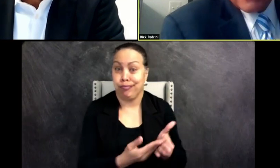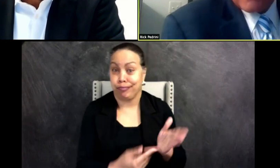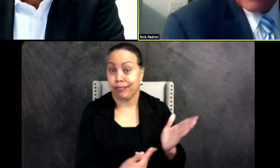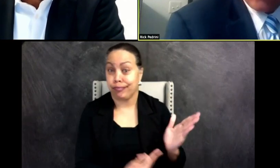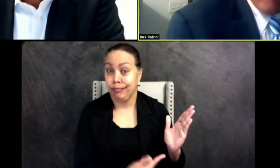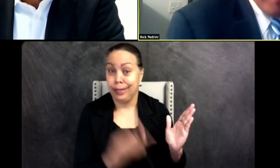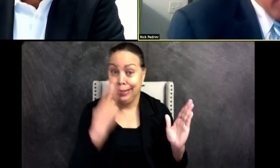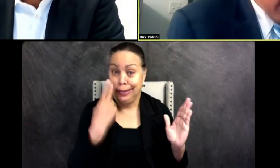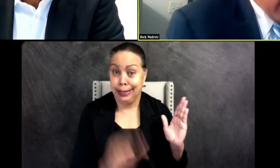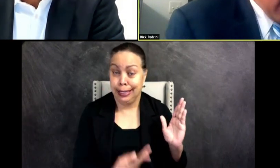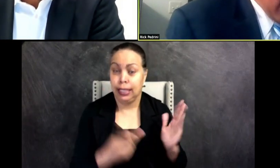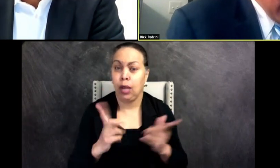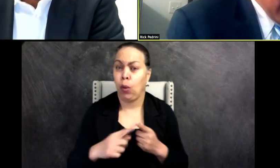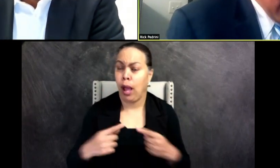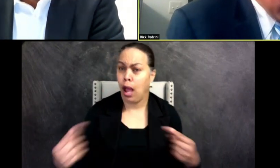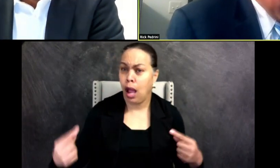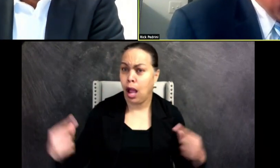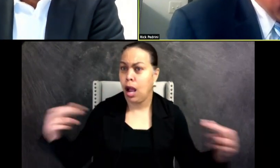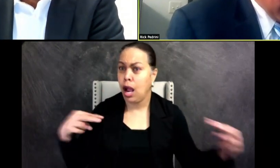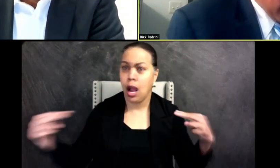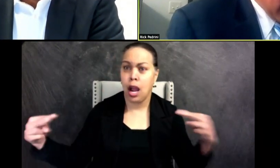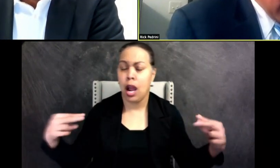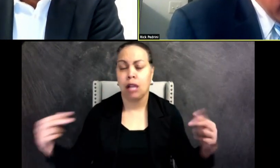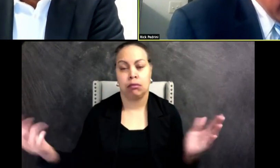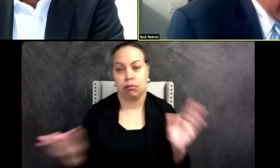different sides of the story. Um,